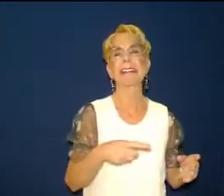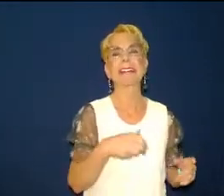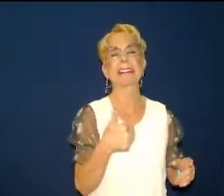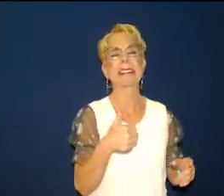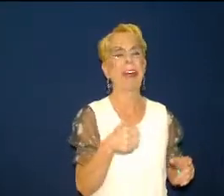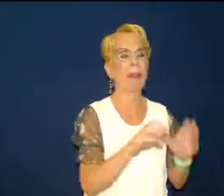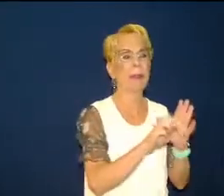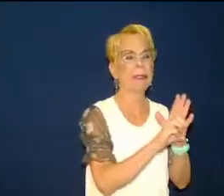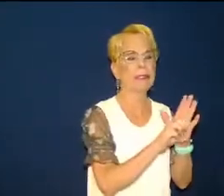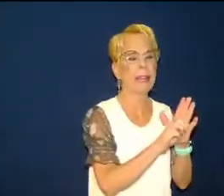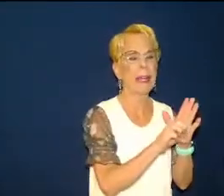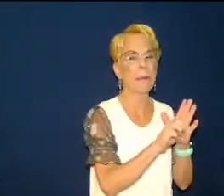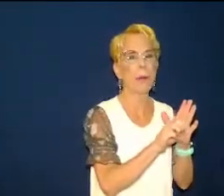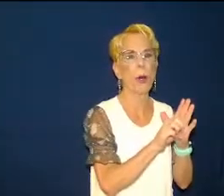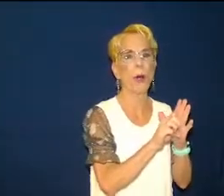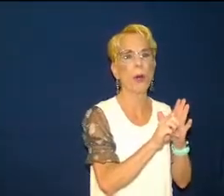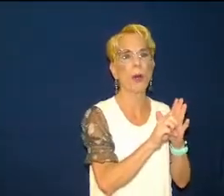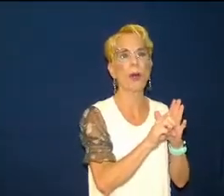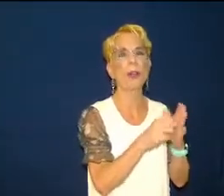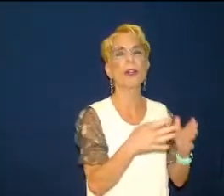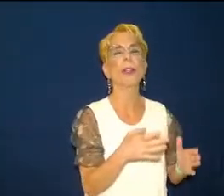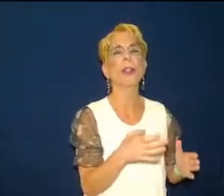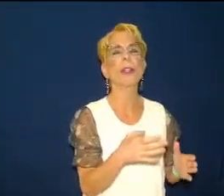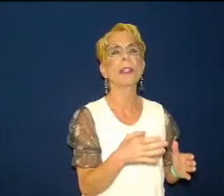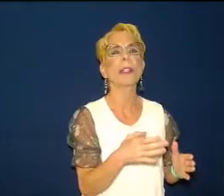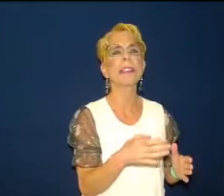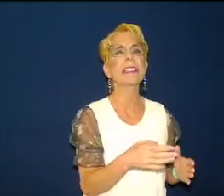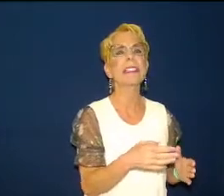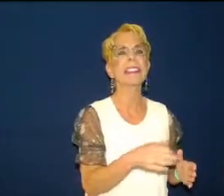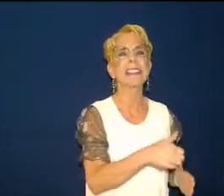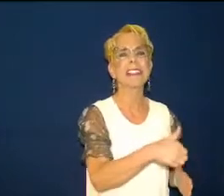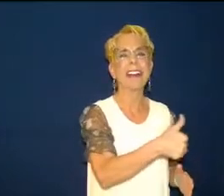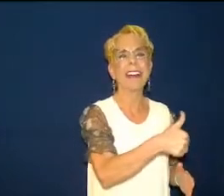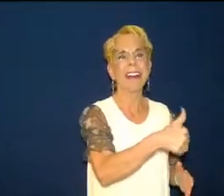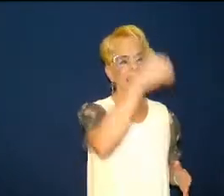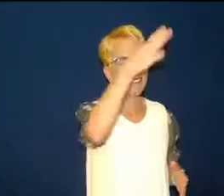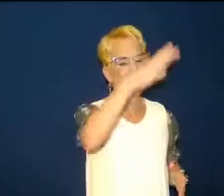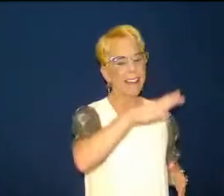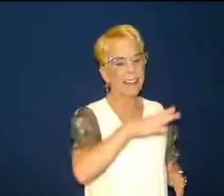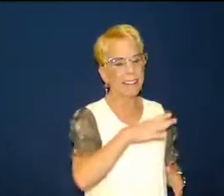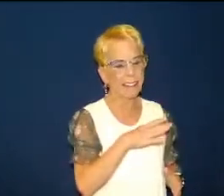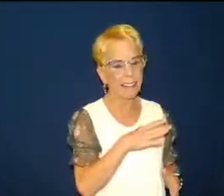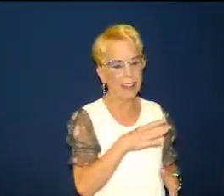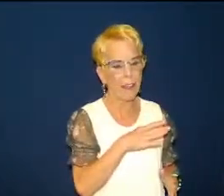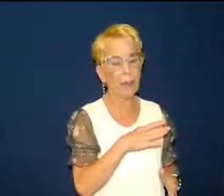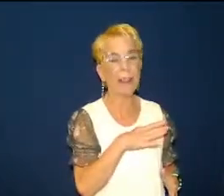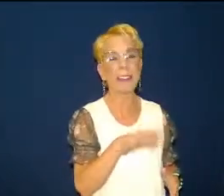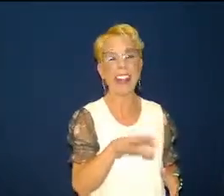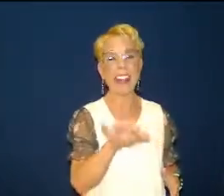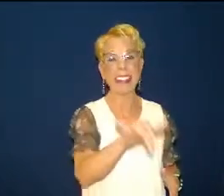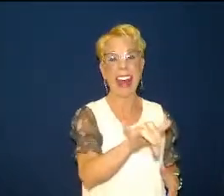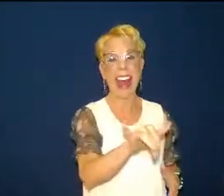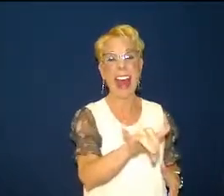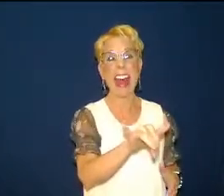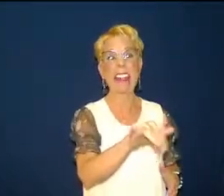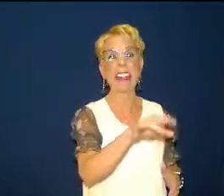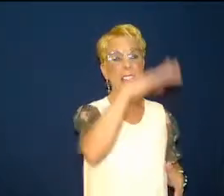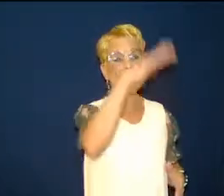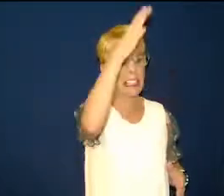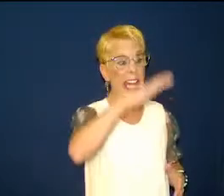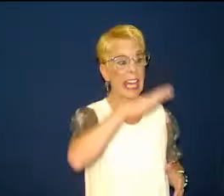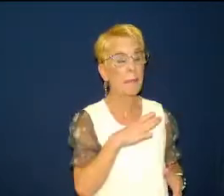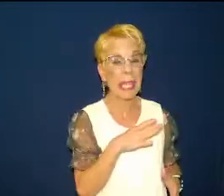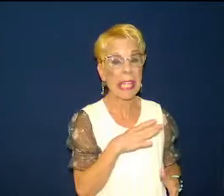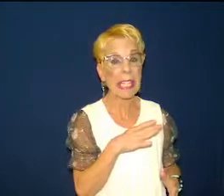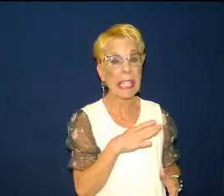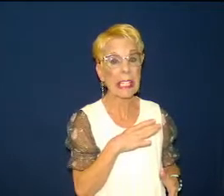relatives entered sulker's apartment and found his body in a mummified state two years later nobody knew a thing